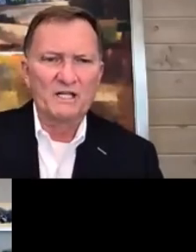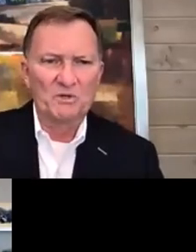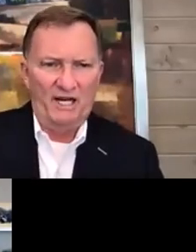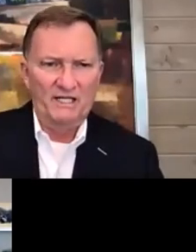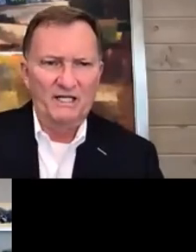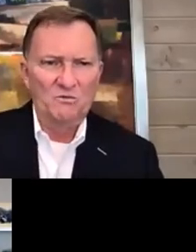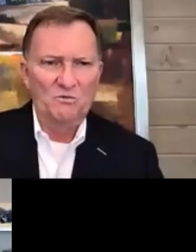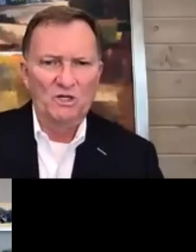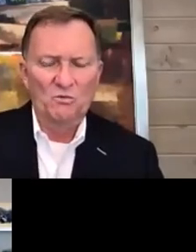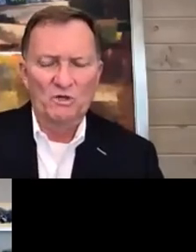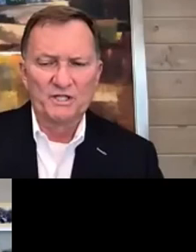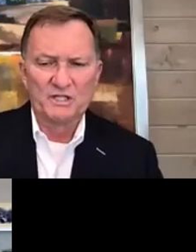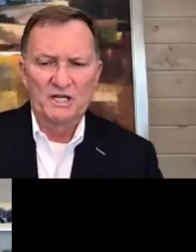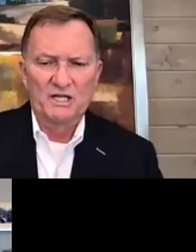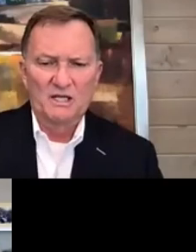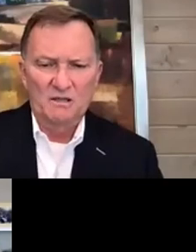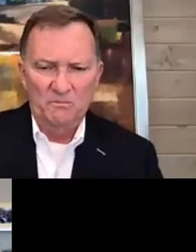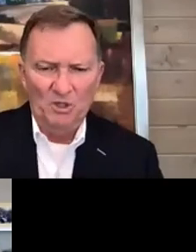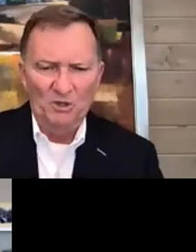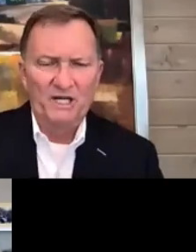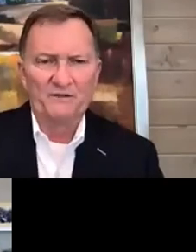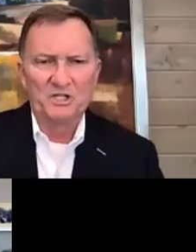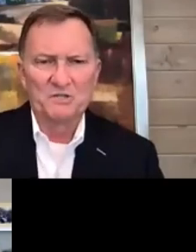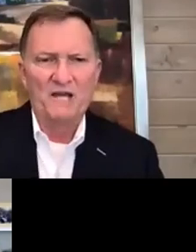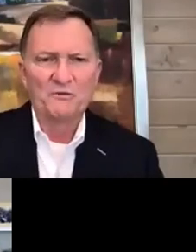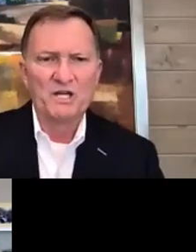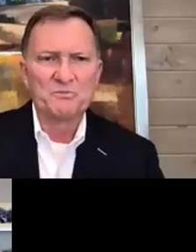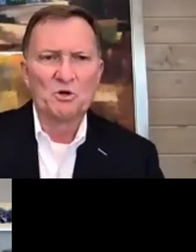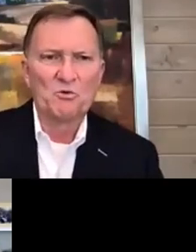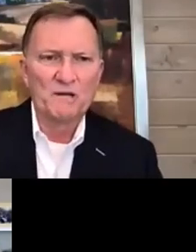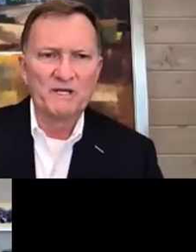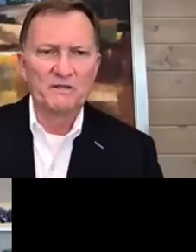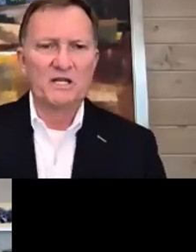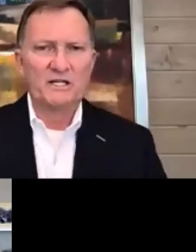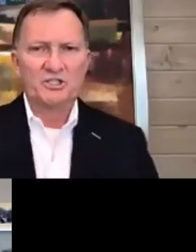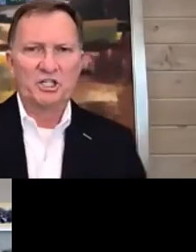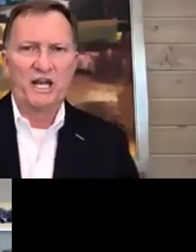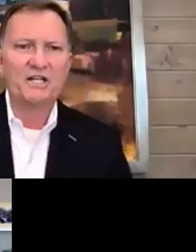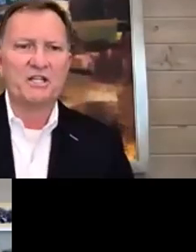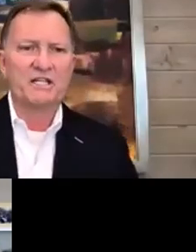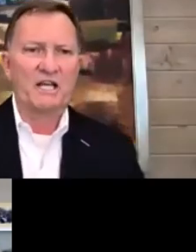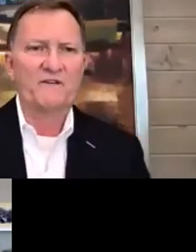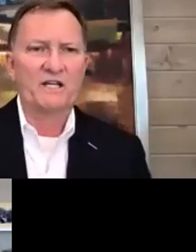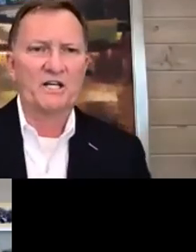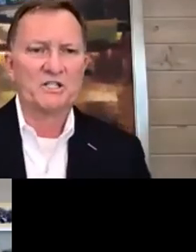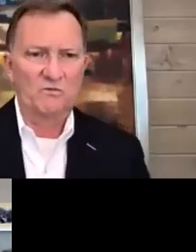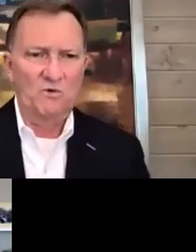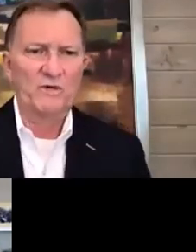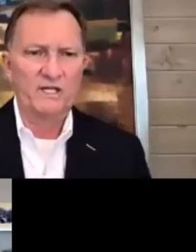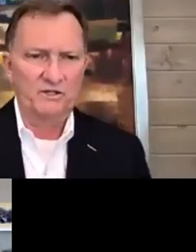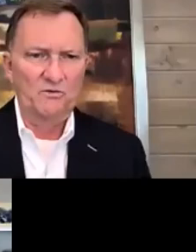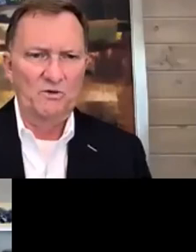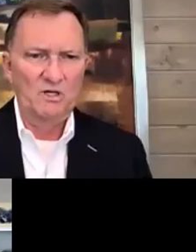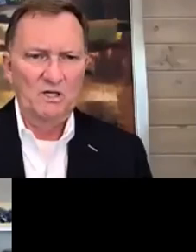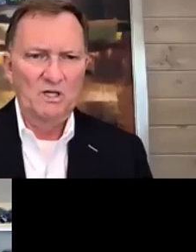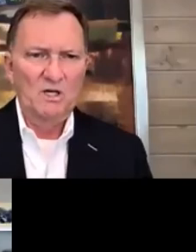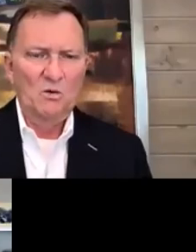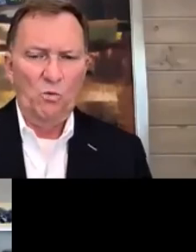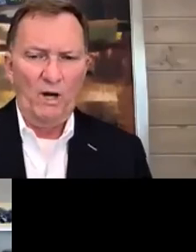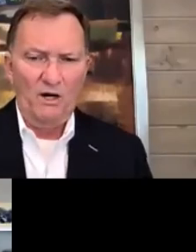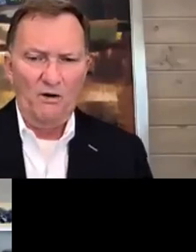where they ended up landing, Will, was in building out this Pathways program, it changed the definition of what we do,